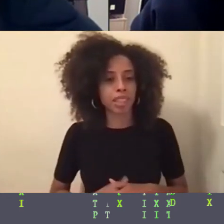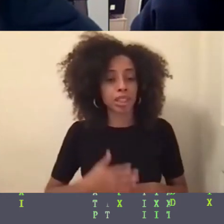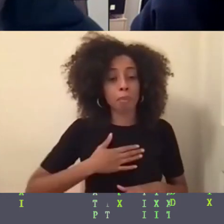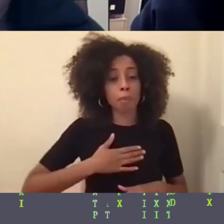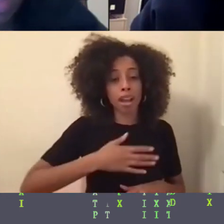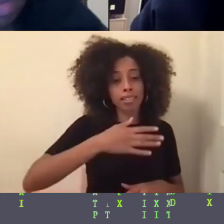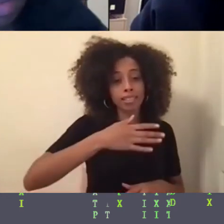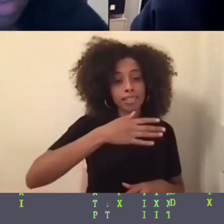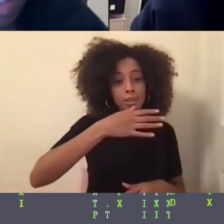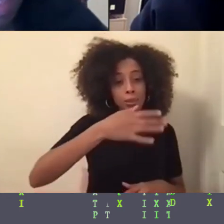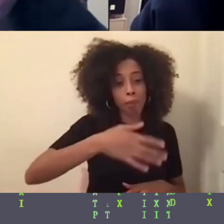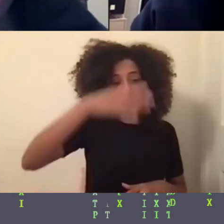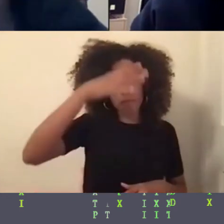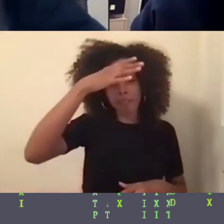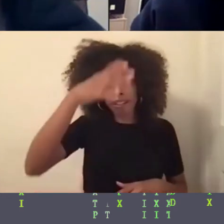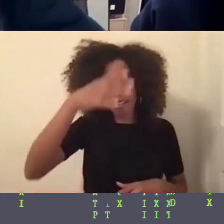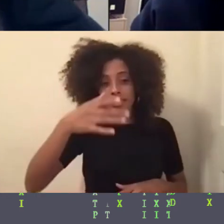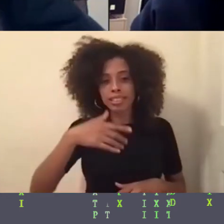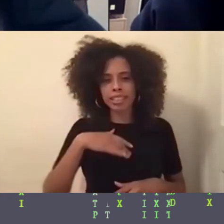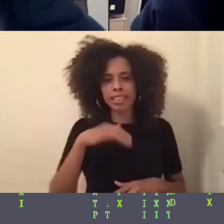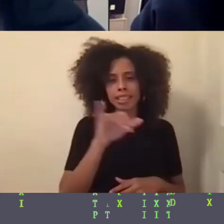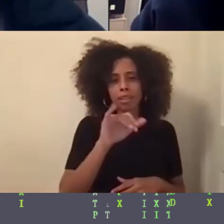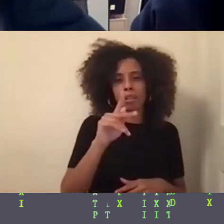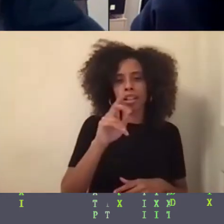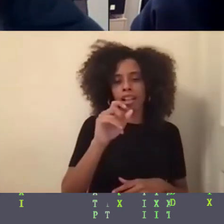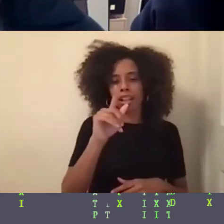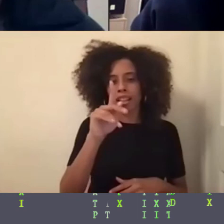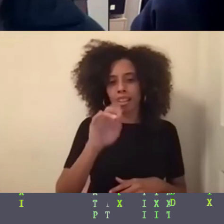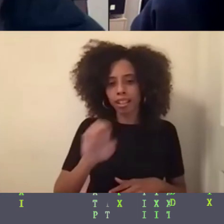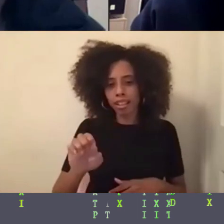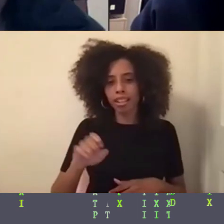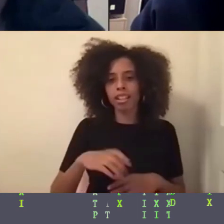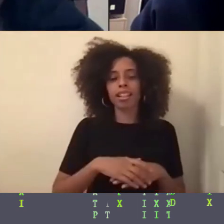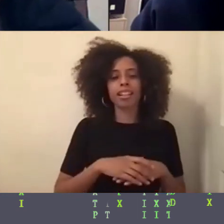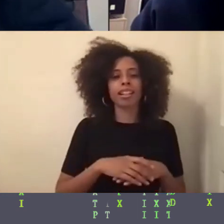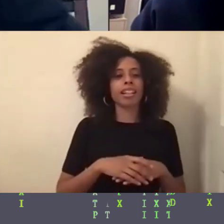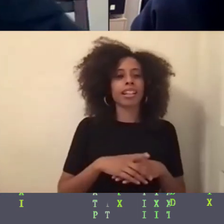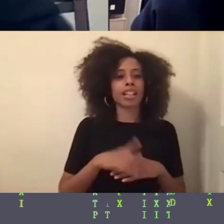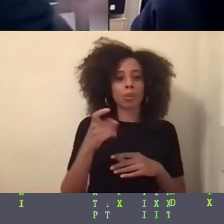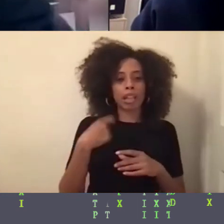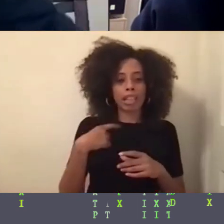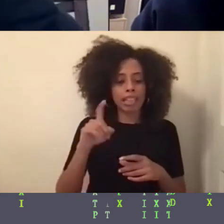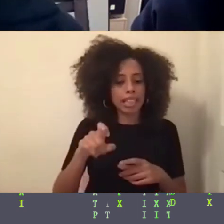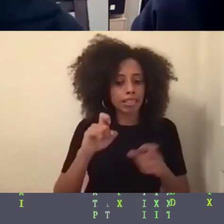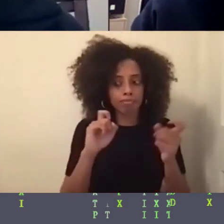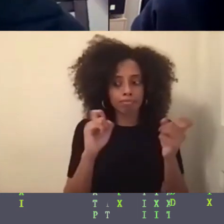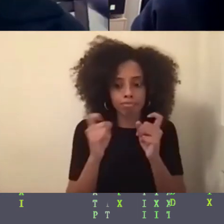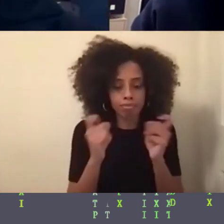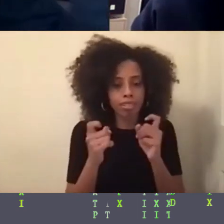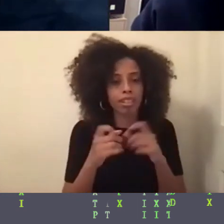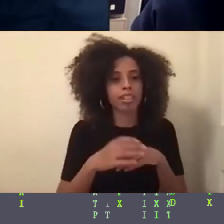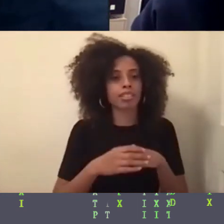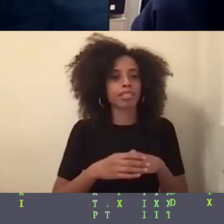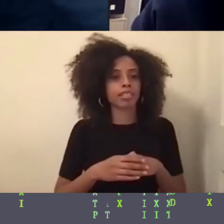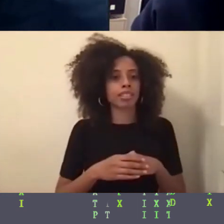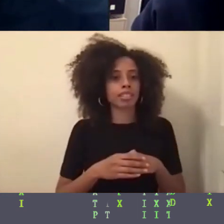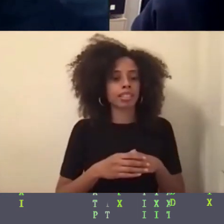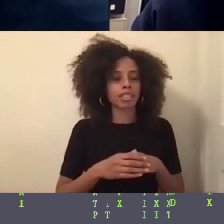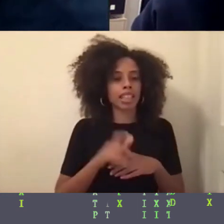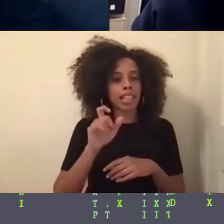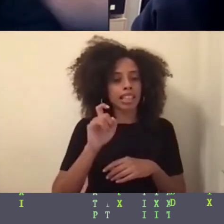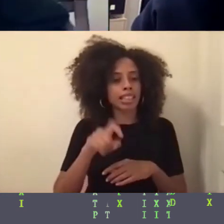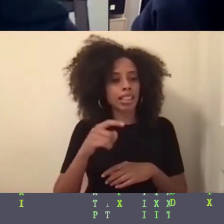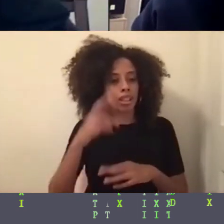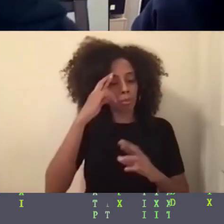always, they were very similar to Kaylee with the chameleon and the, um, and the respectability